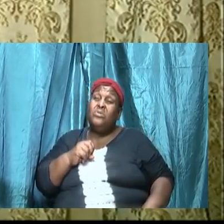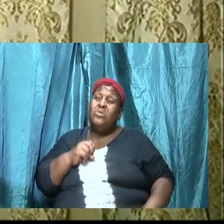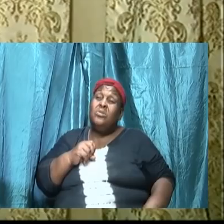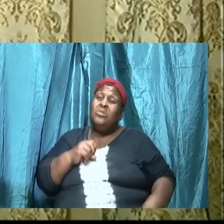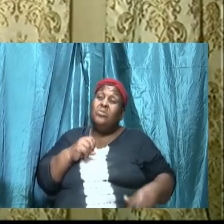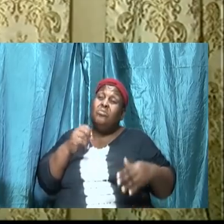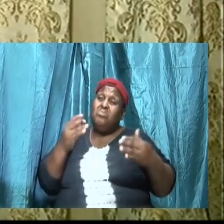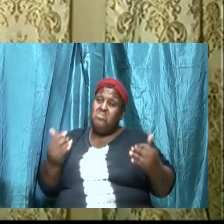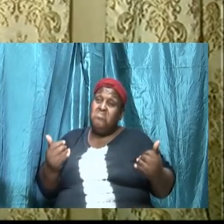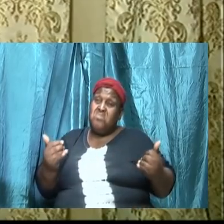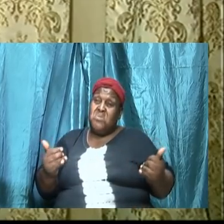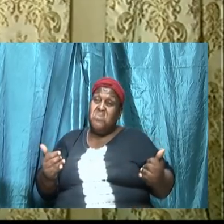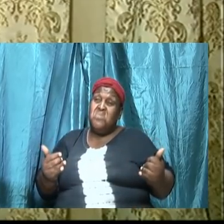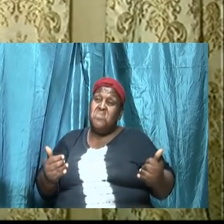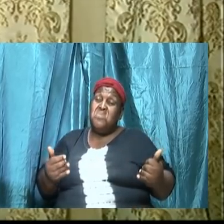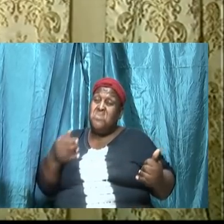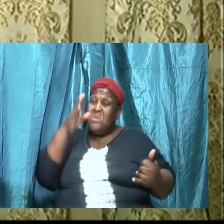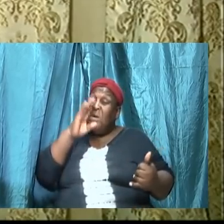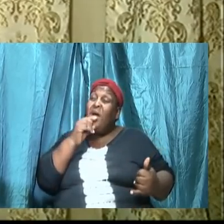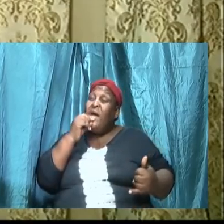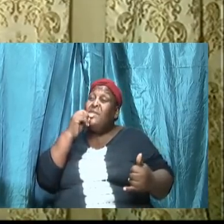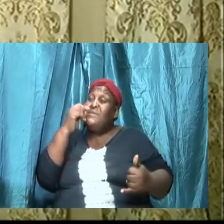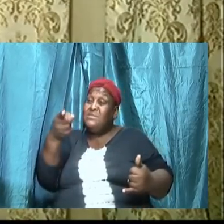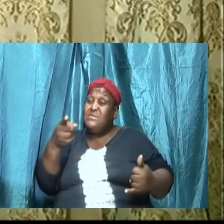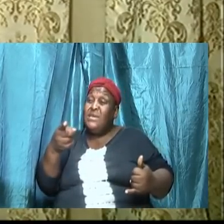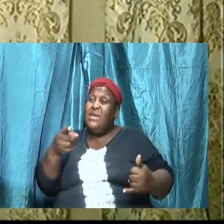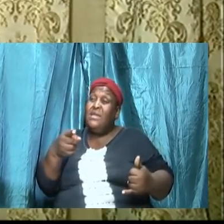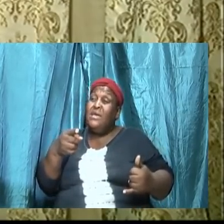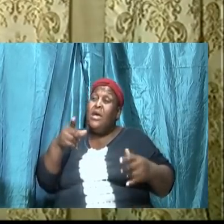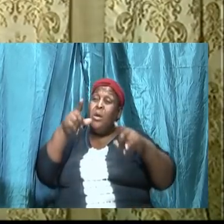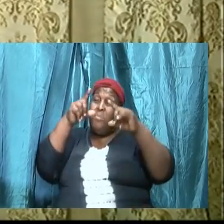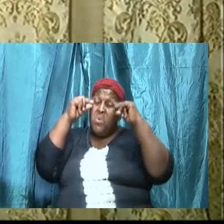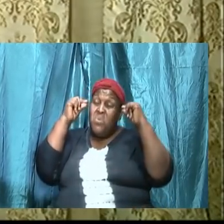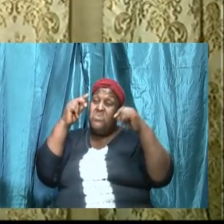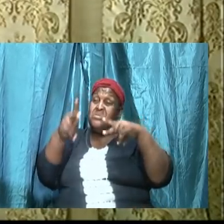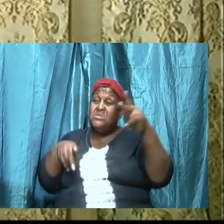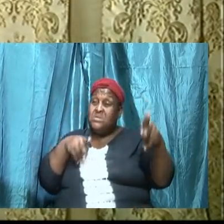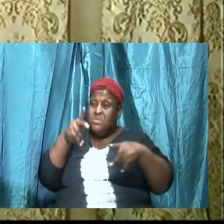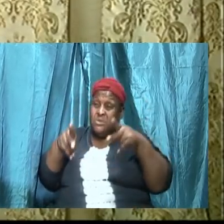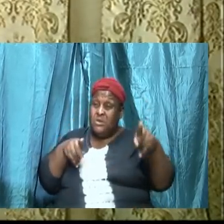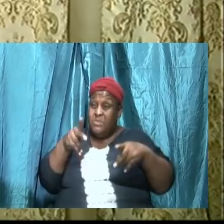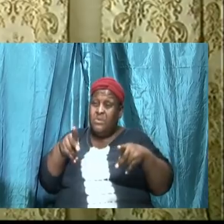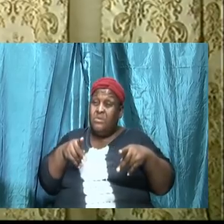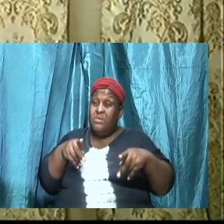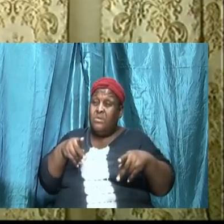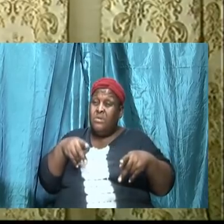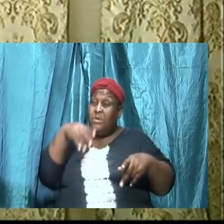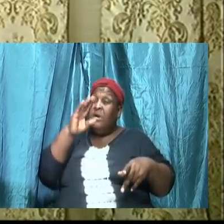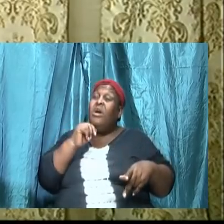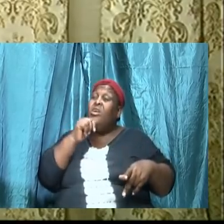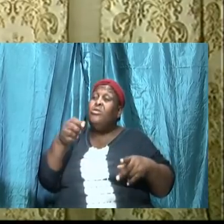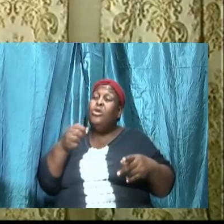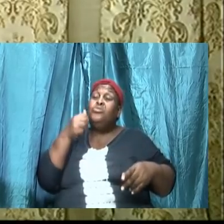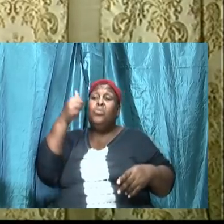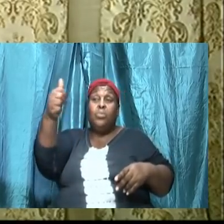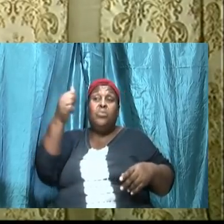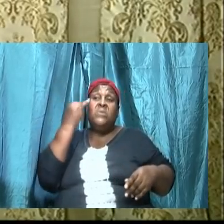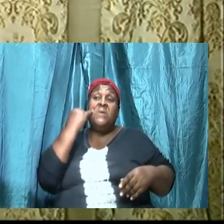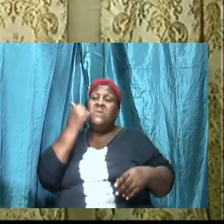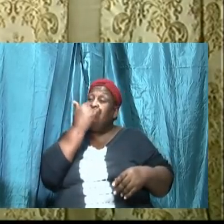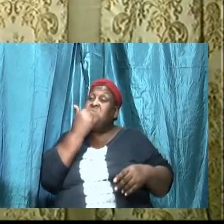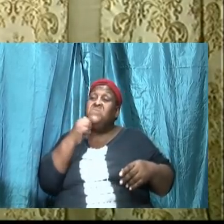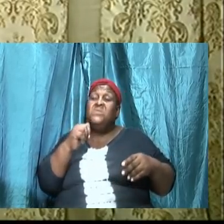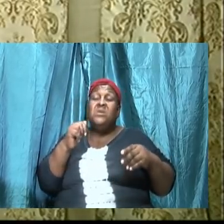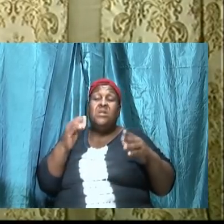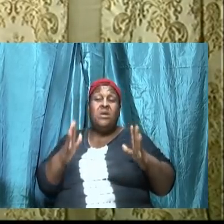Now he's saying, we need to be clear, saints of God, that while we are going about doing things our